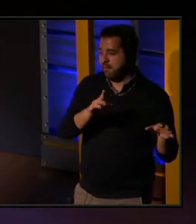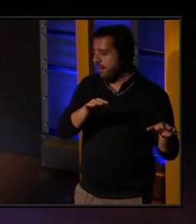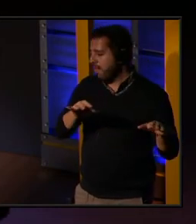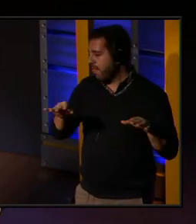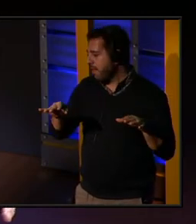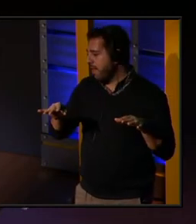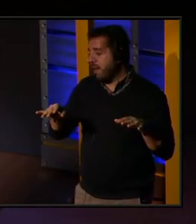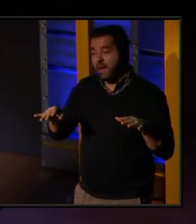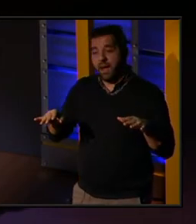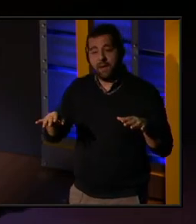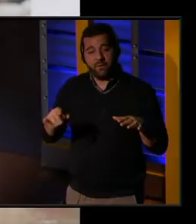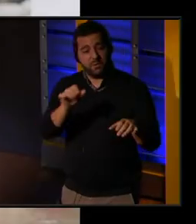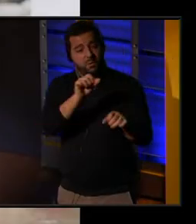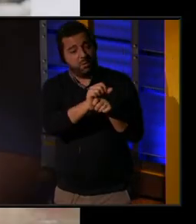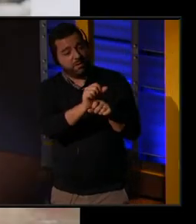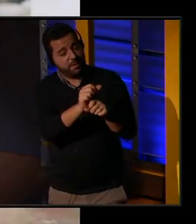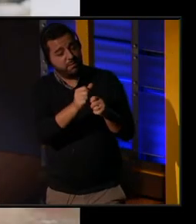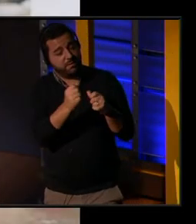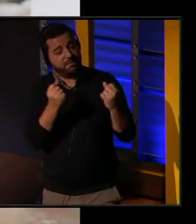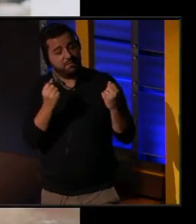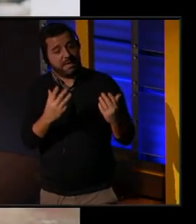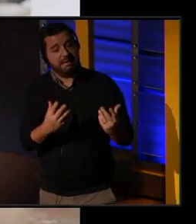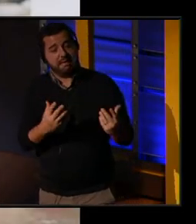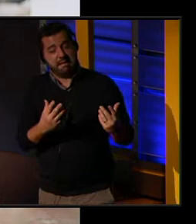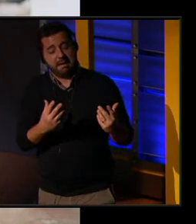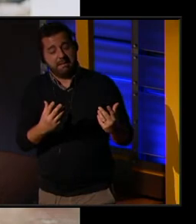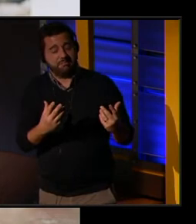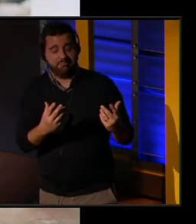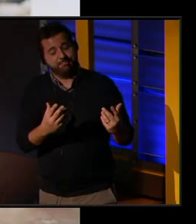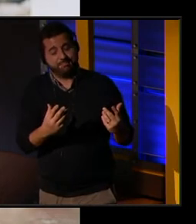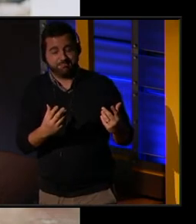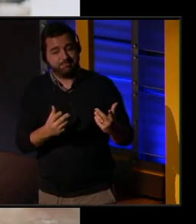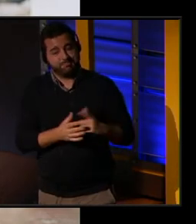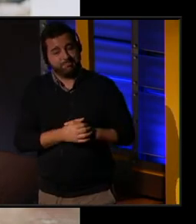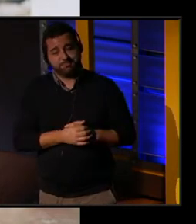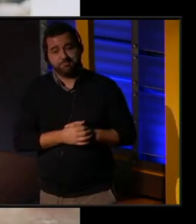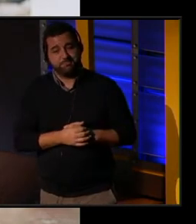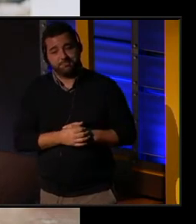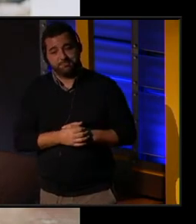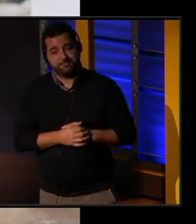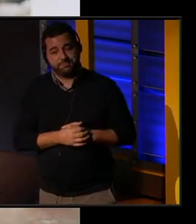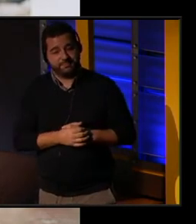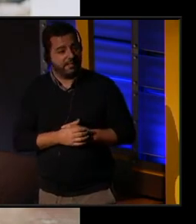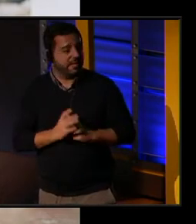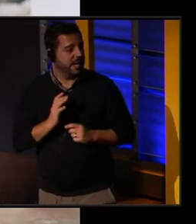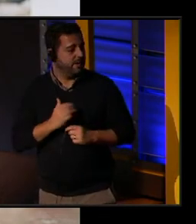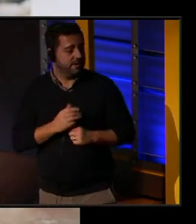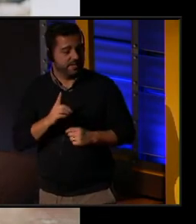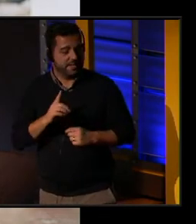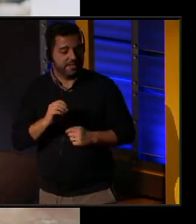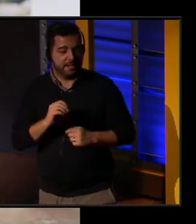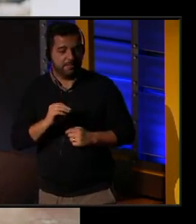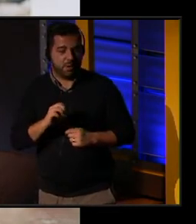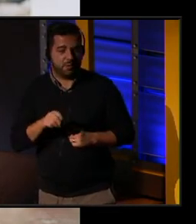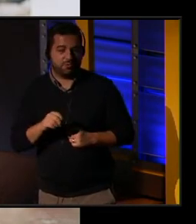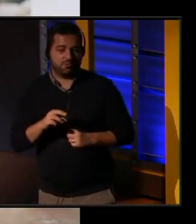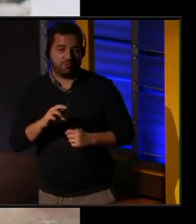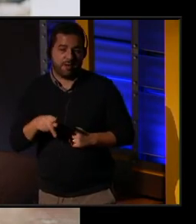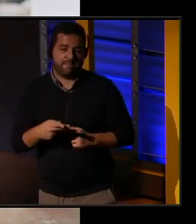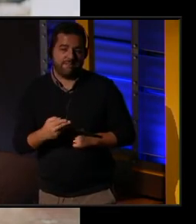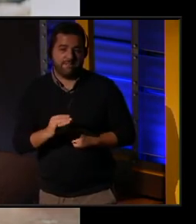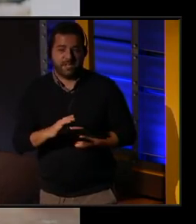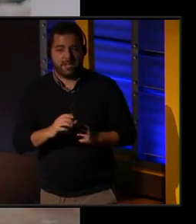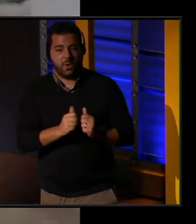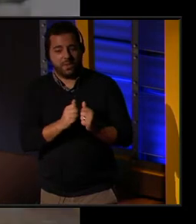levels. I was working with a lot of, you know, maybe in our demographic of like 60 and over, and a lot about